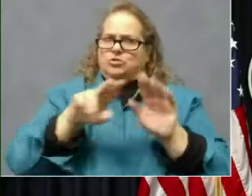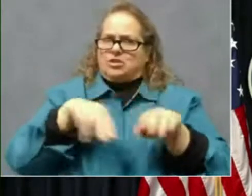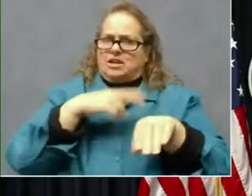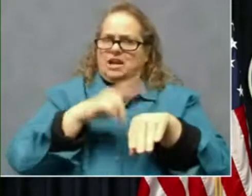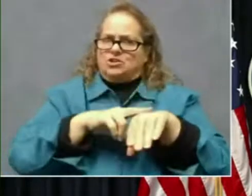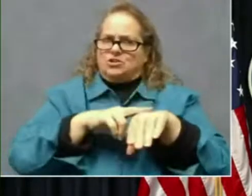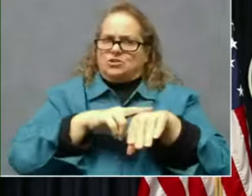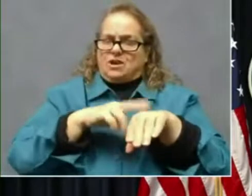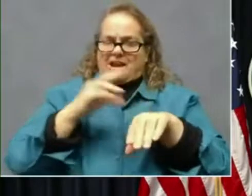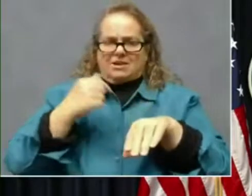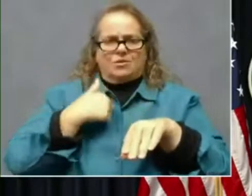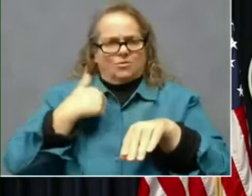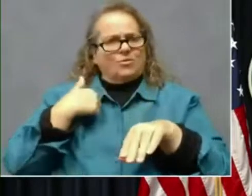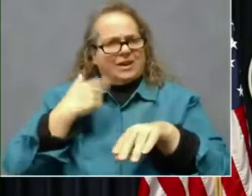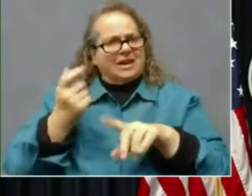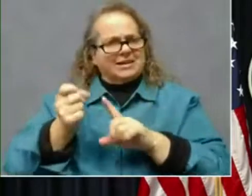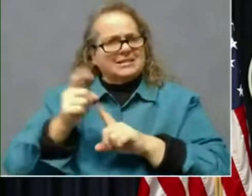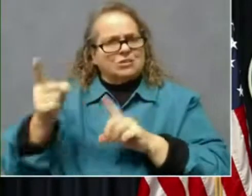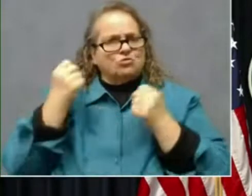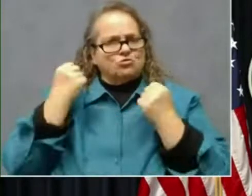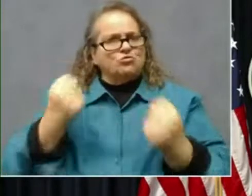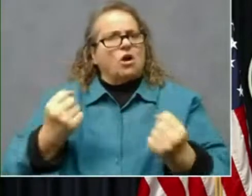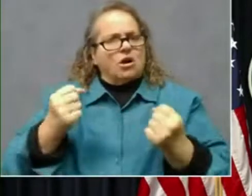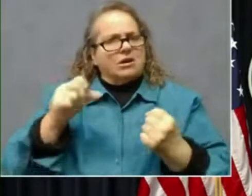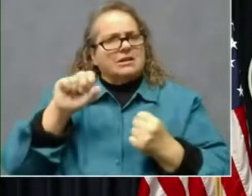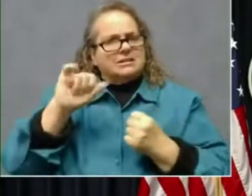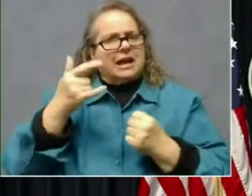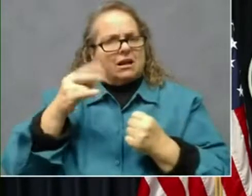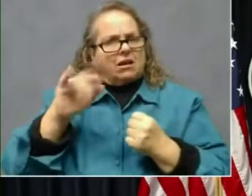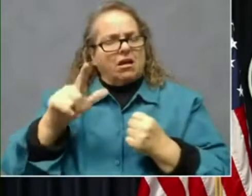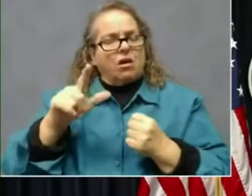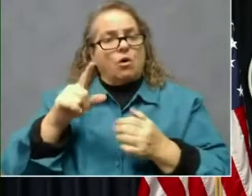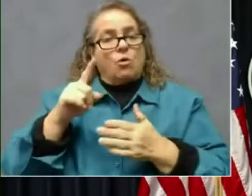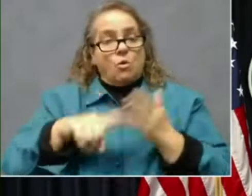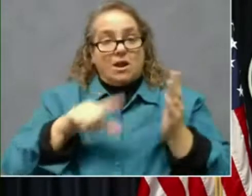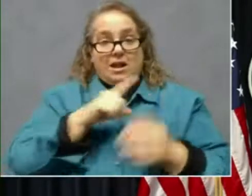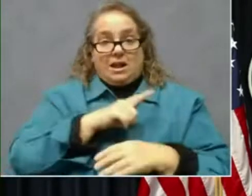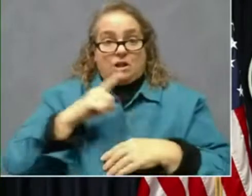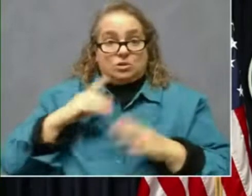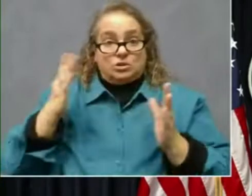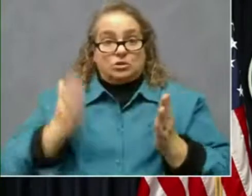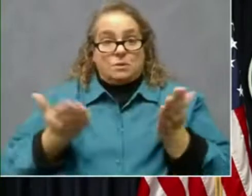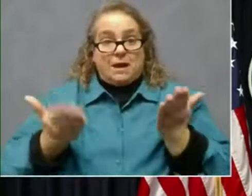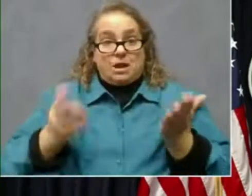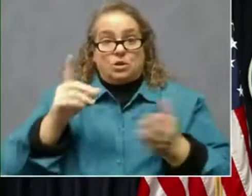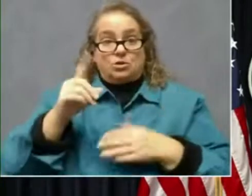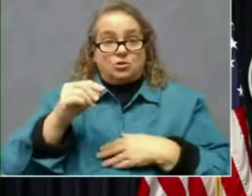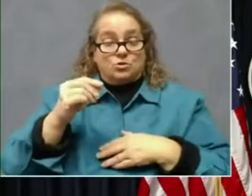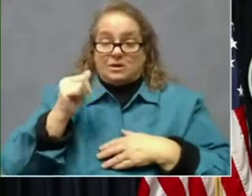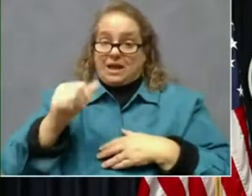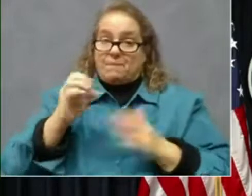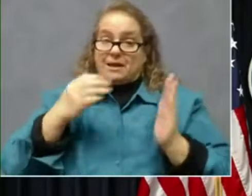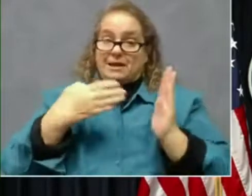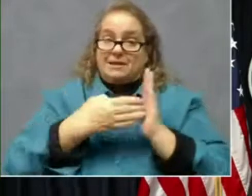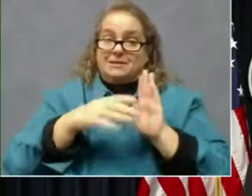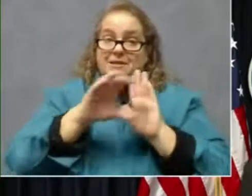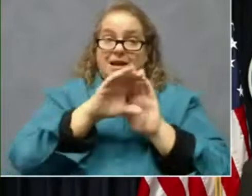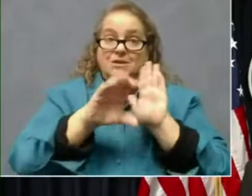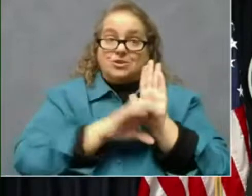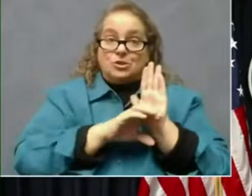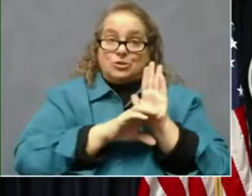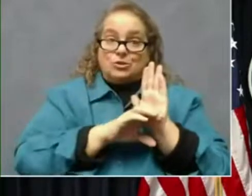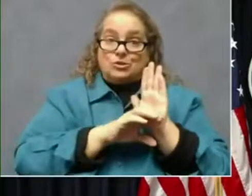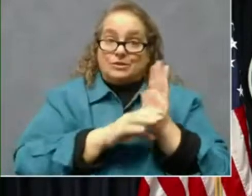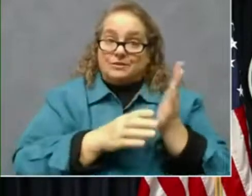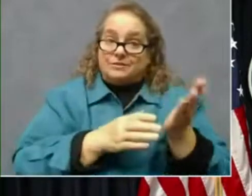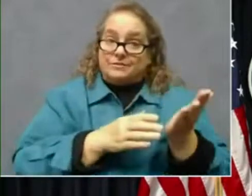that what the general assembly may do could be unconstitutional, but let's look at what it also